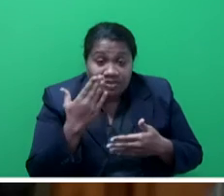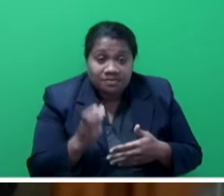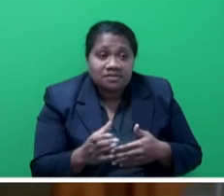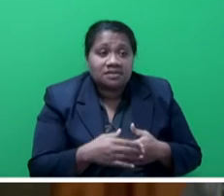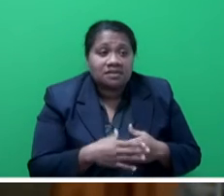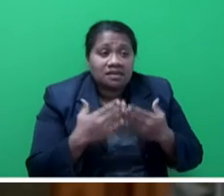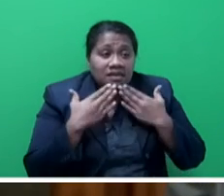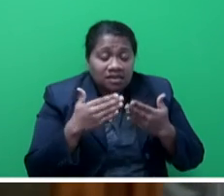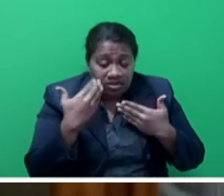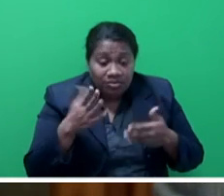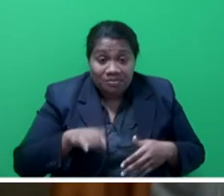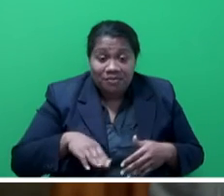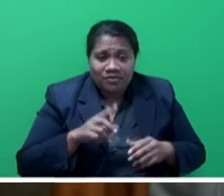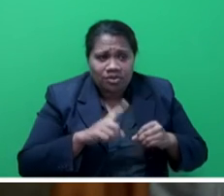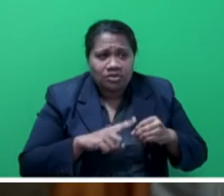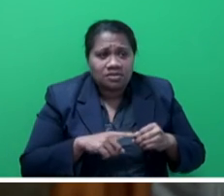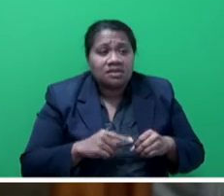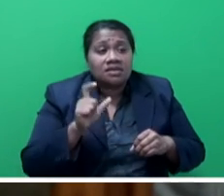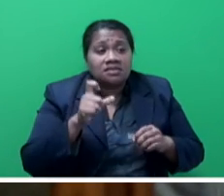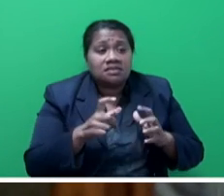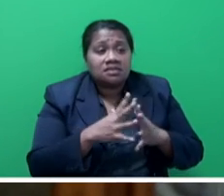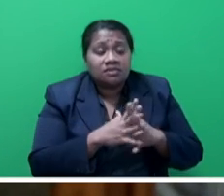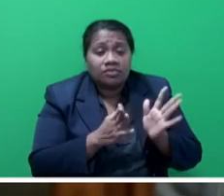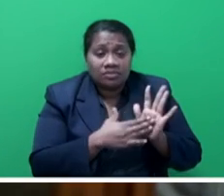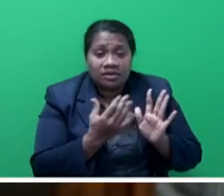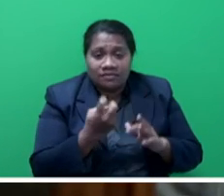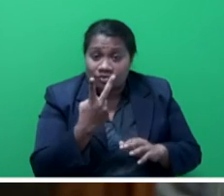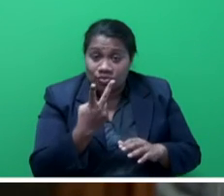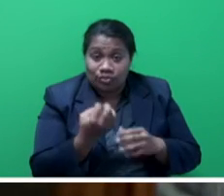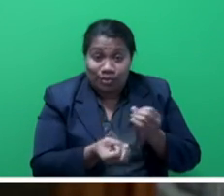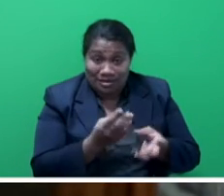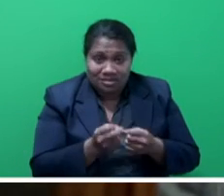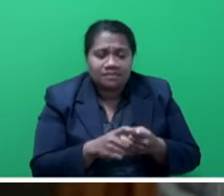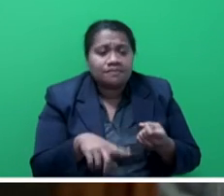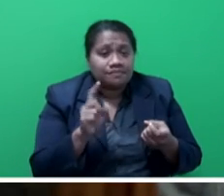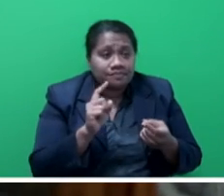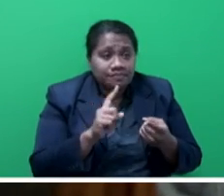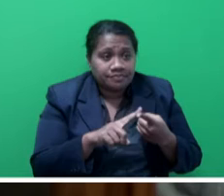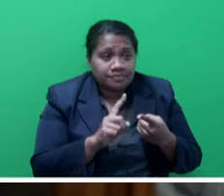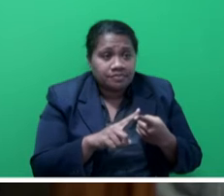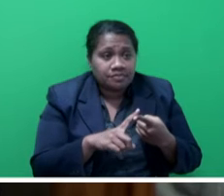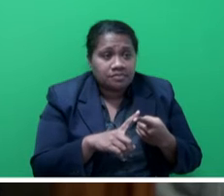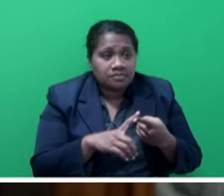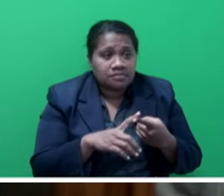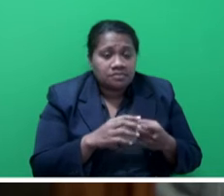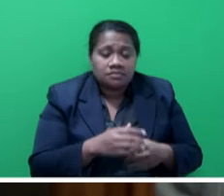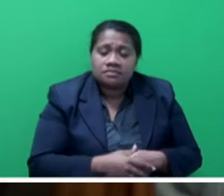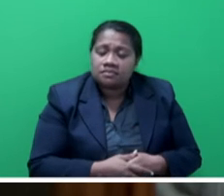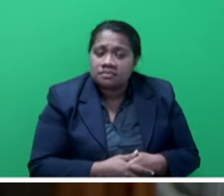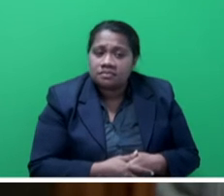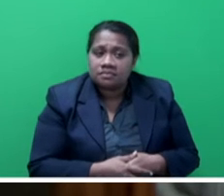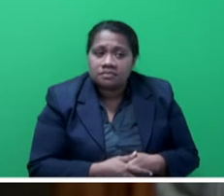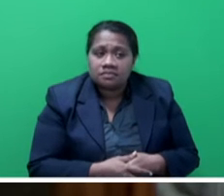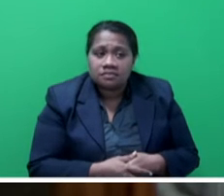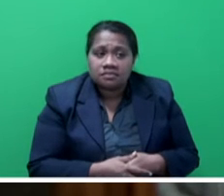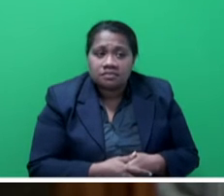The CWM Hospital used to have two boilers, one located at the east wing and the second at the west wing of the hospital. The one at